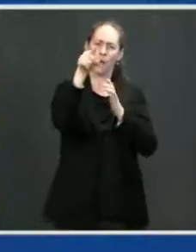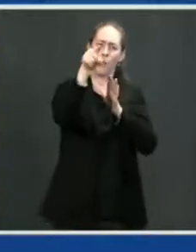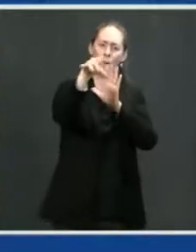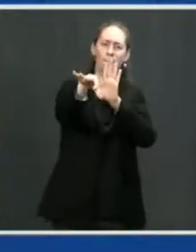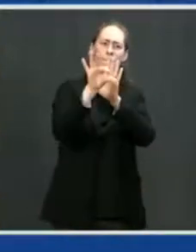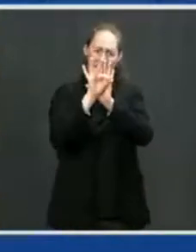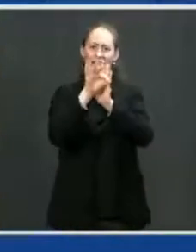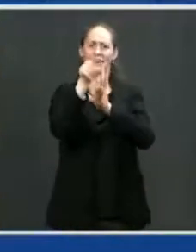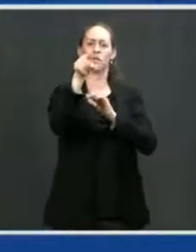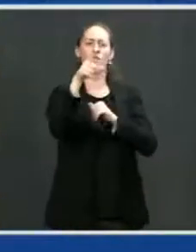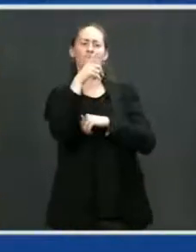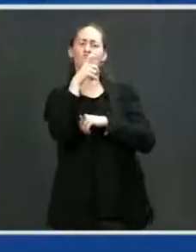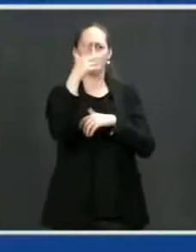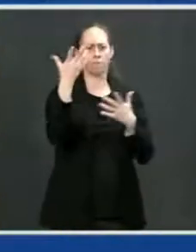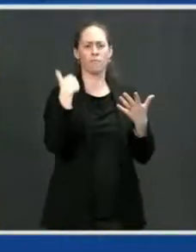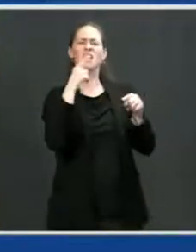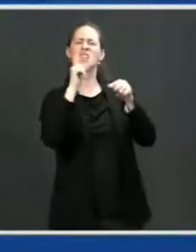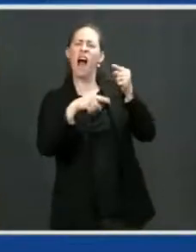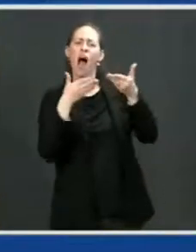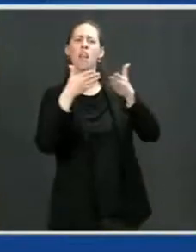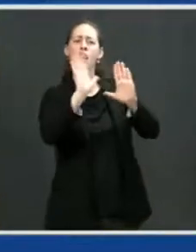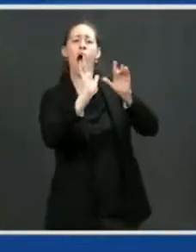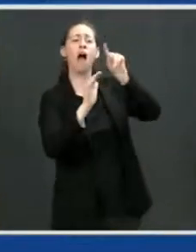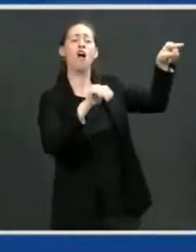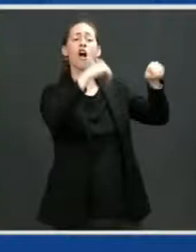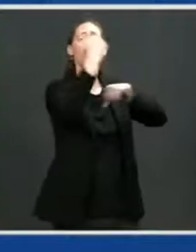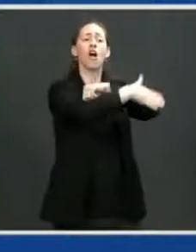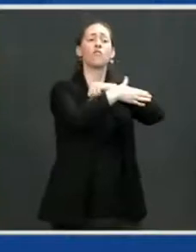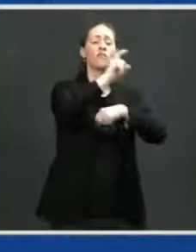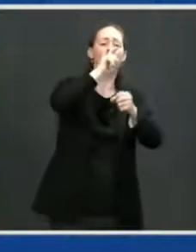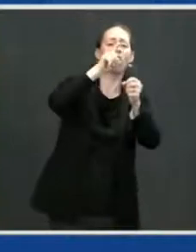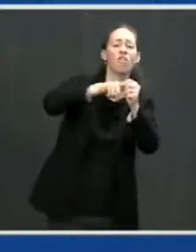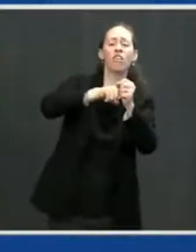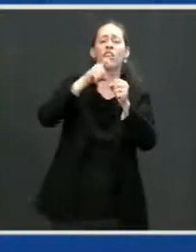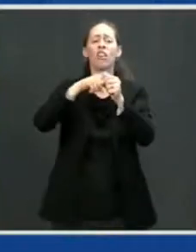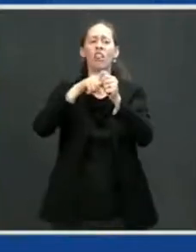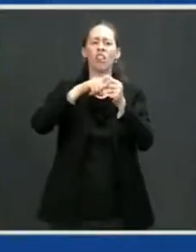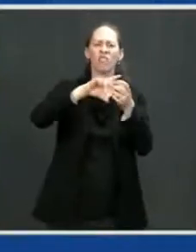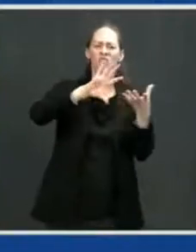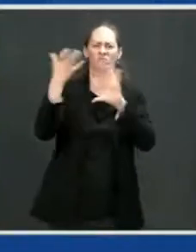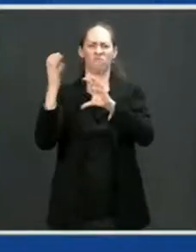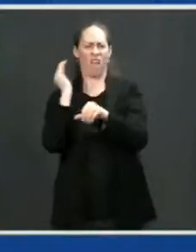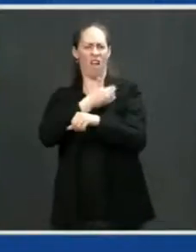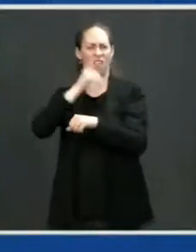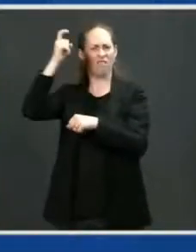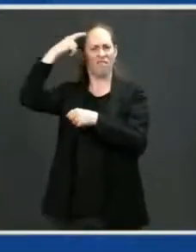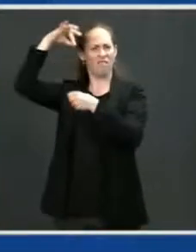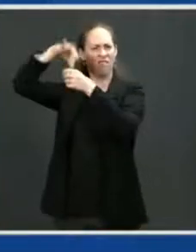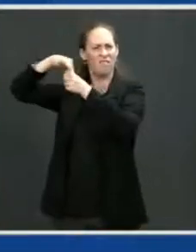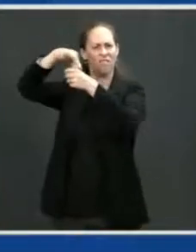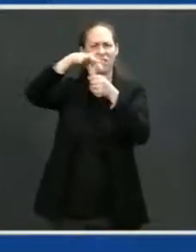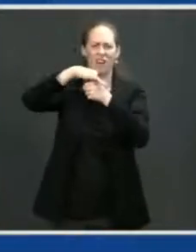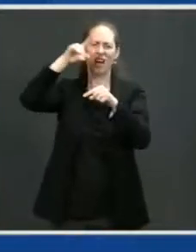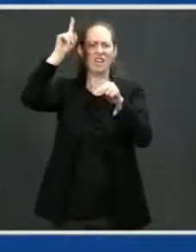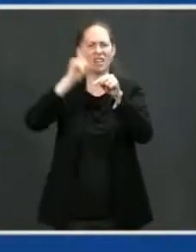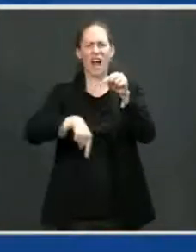process with impunity. And I told them, if it turned out that the invest, as I thought, that there was engagement in our